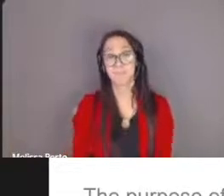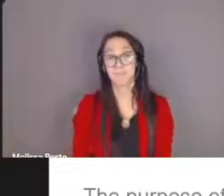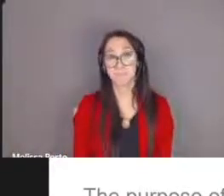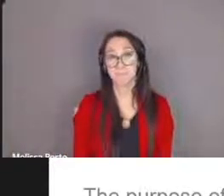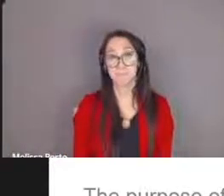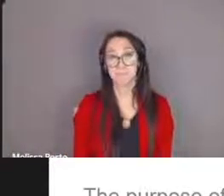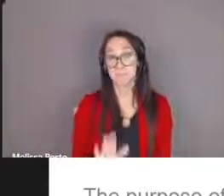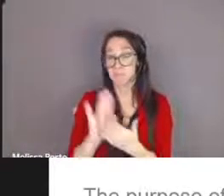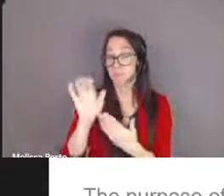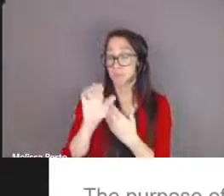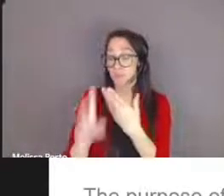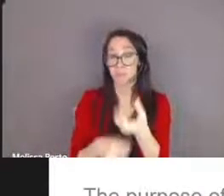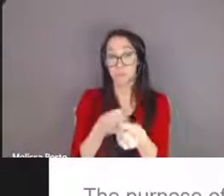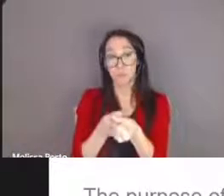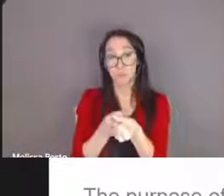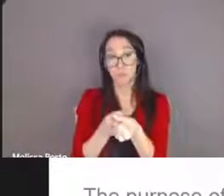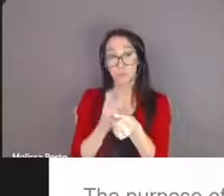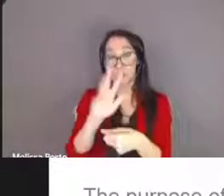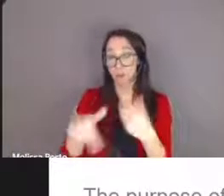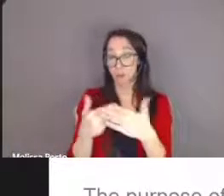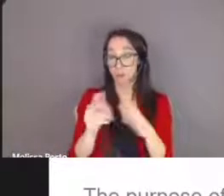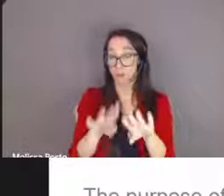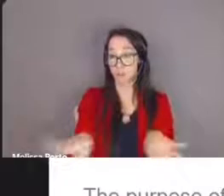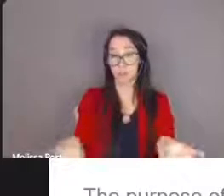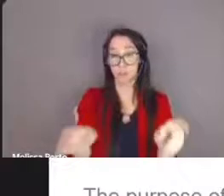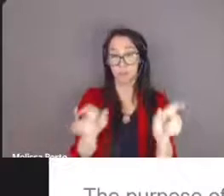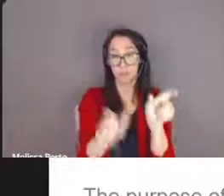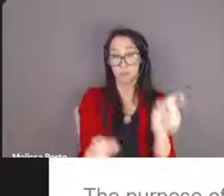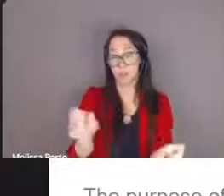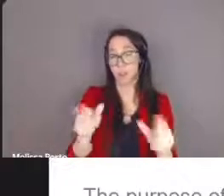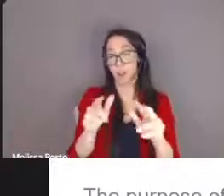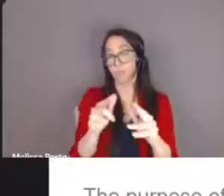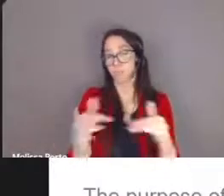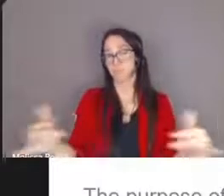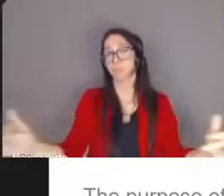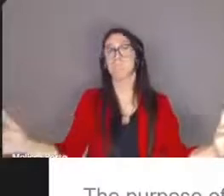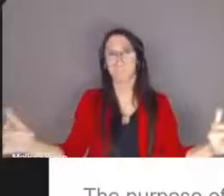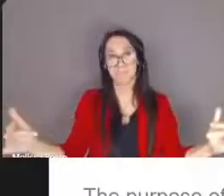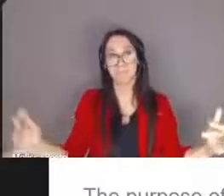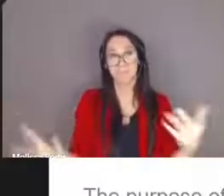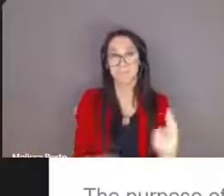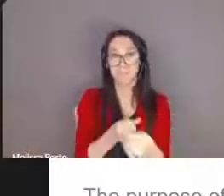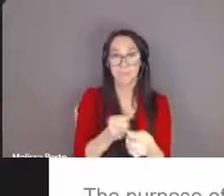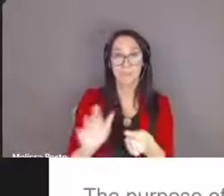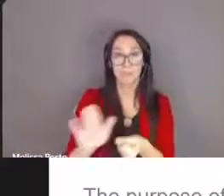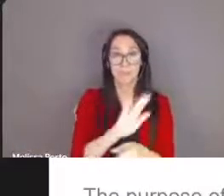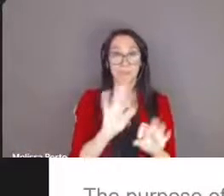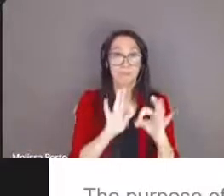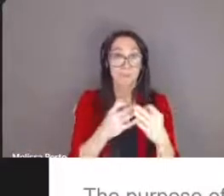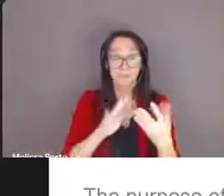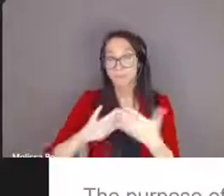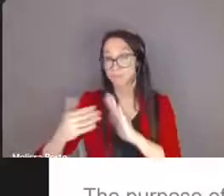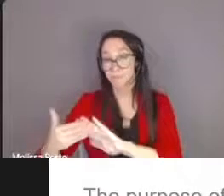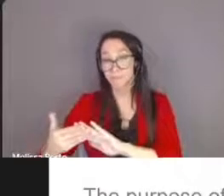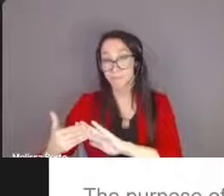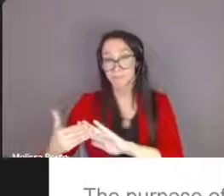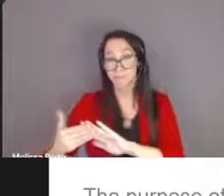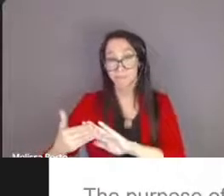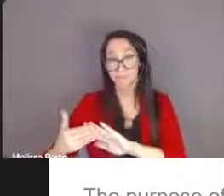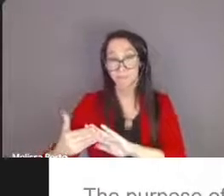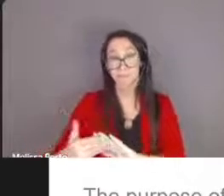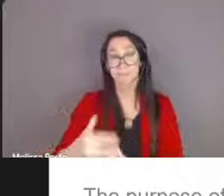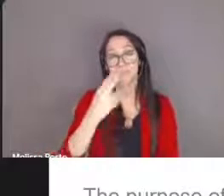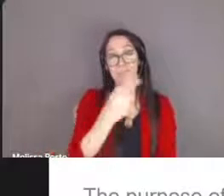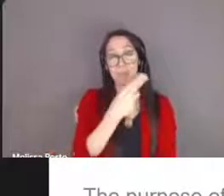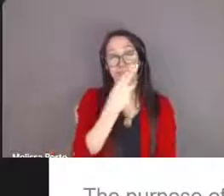as unique individuals who live and learn within families and communities at halton catholic all children are welcomed included